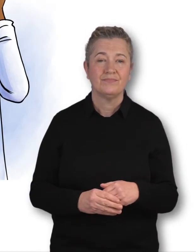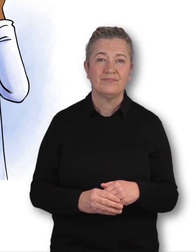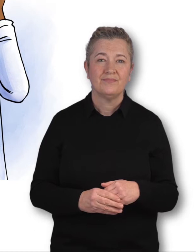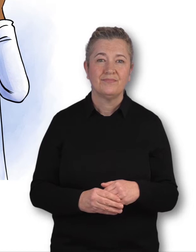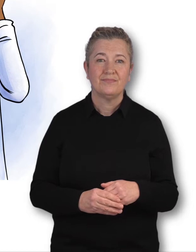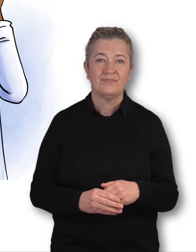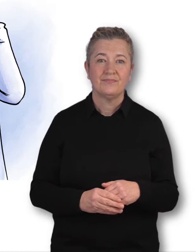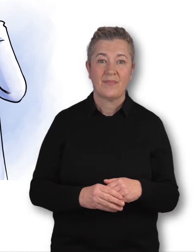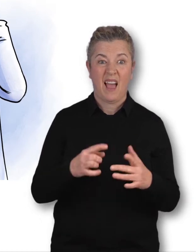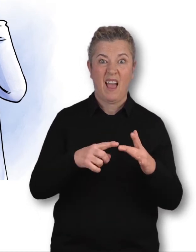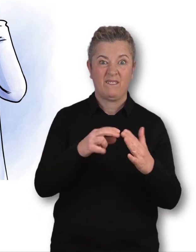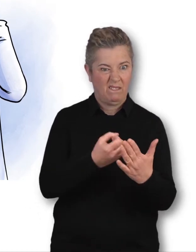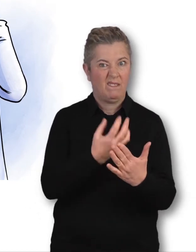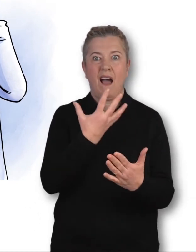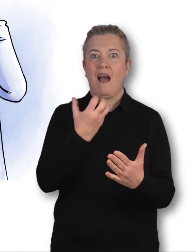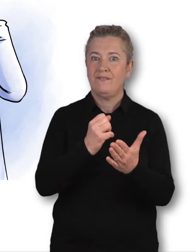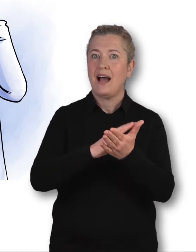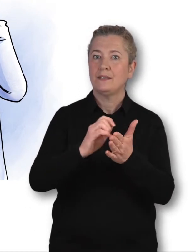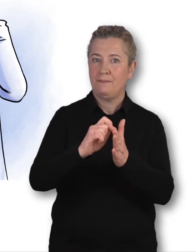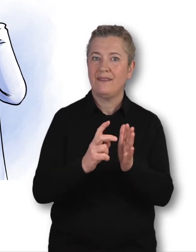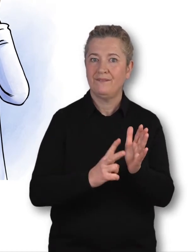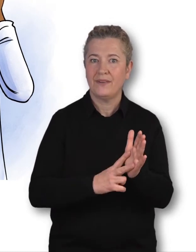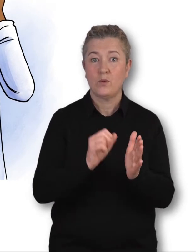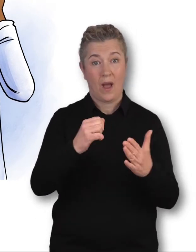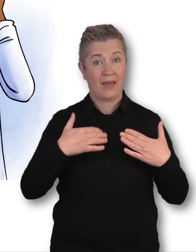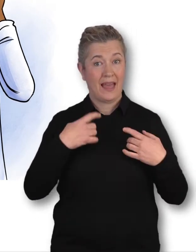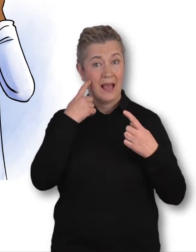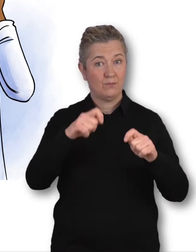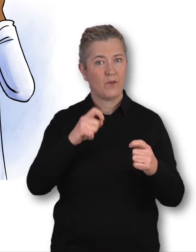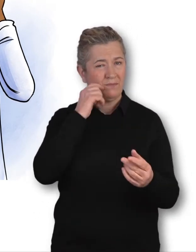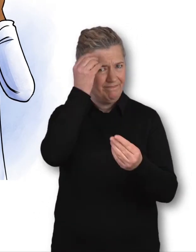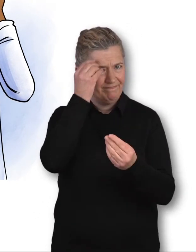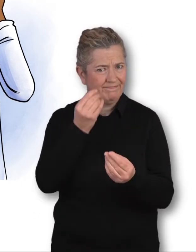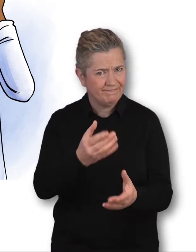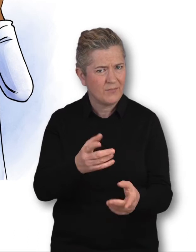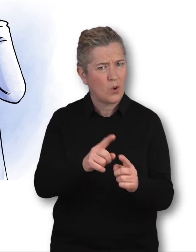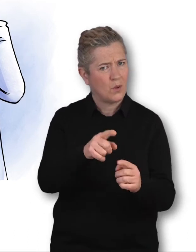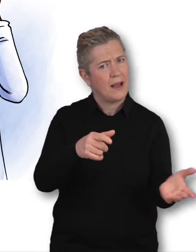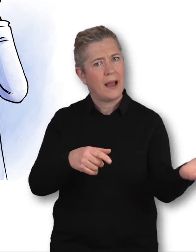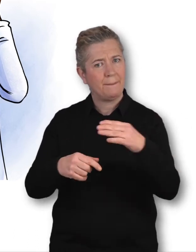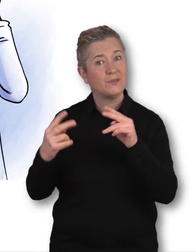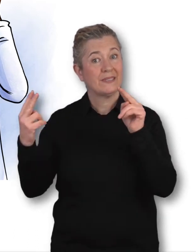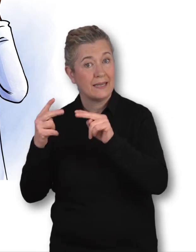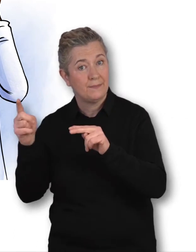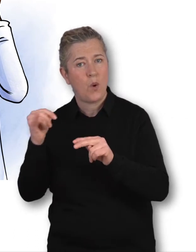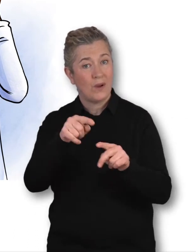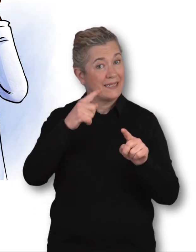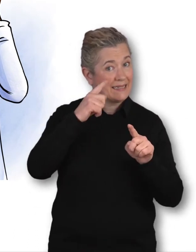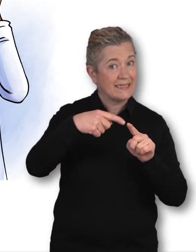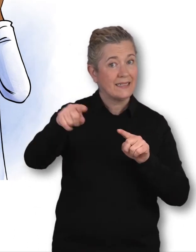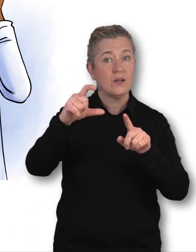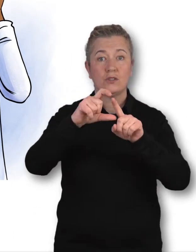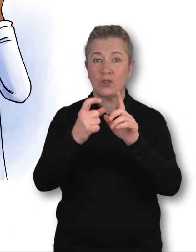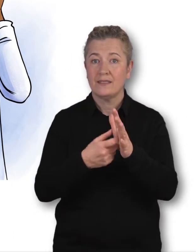show HPV, your healthcare provider will let you know. They'll ask you to come back to see them or a specialist,